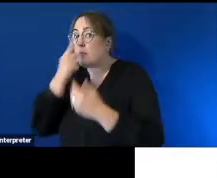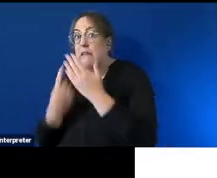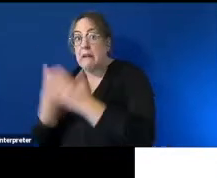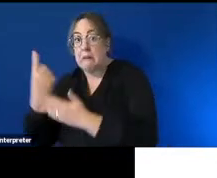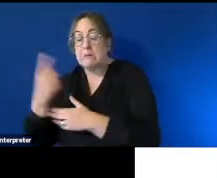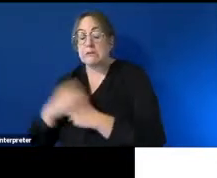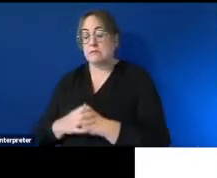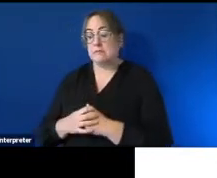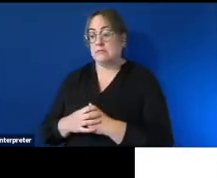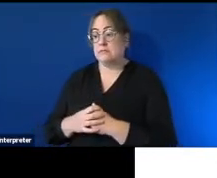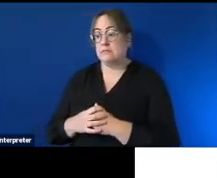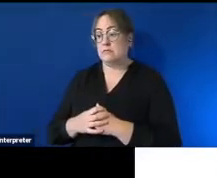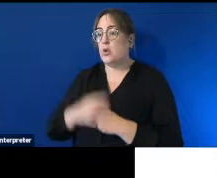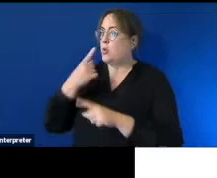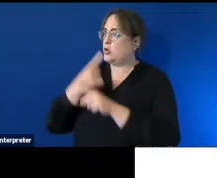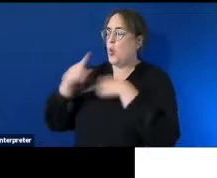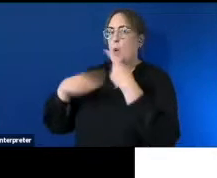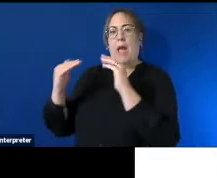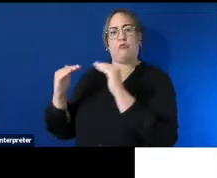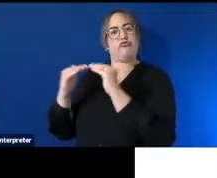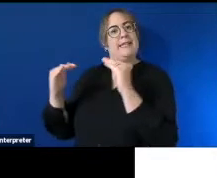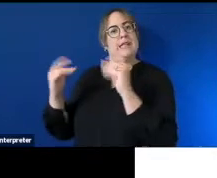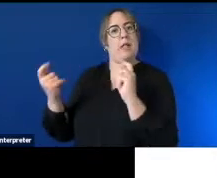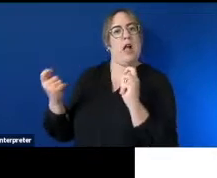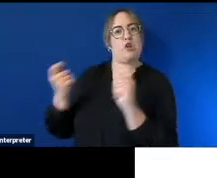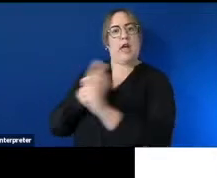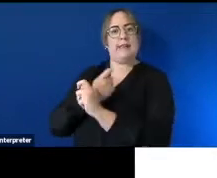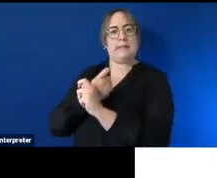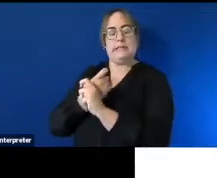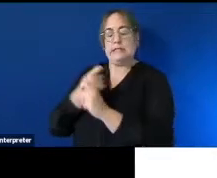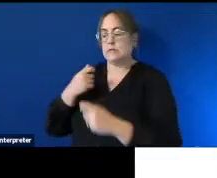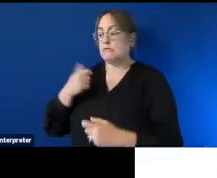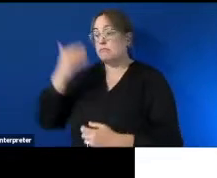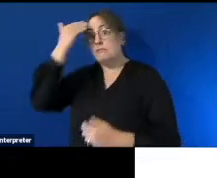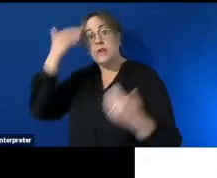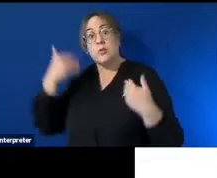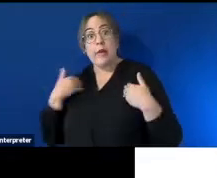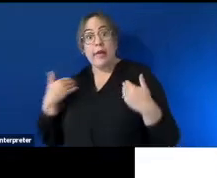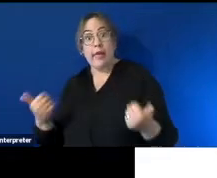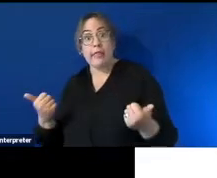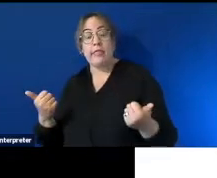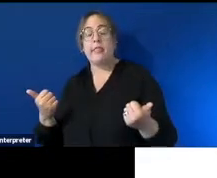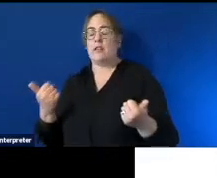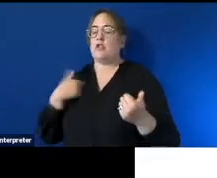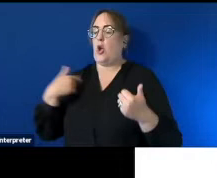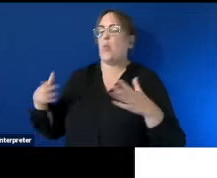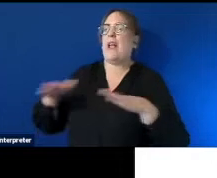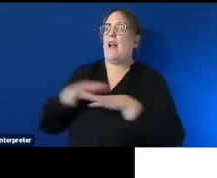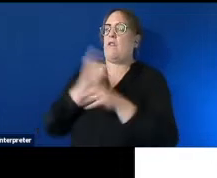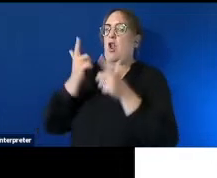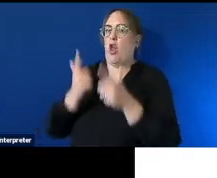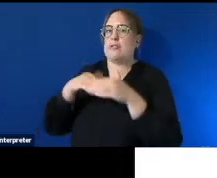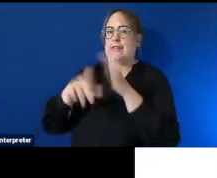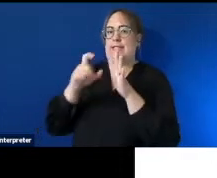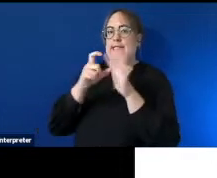we'll cover um reasonable adjustments mental health then some of the key kind of topics that we cover there's a whole lot more there uh